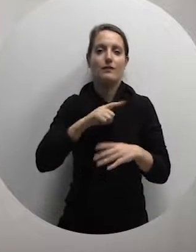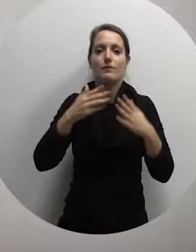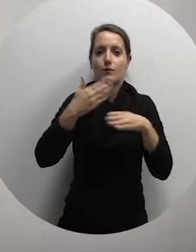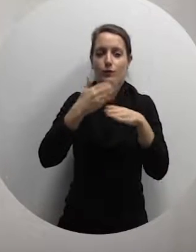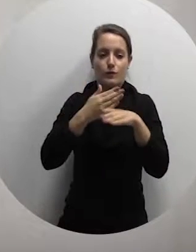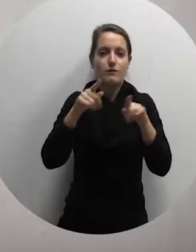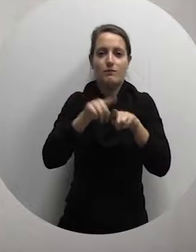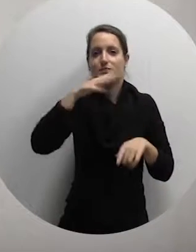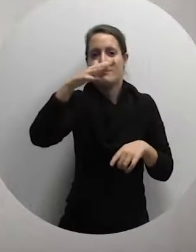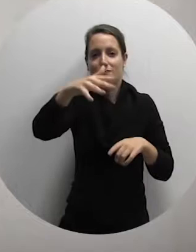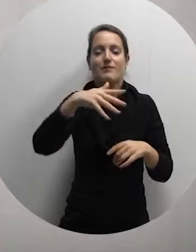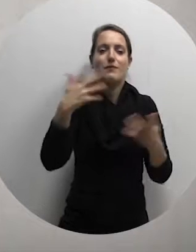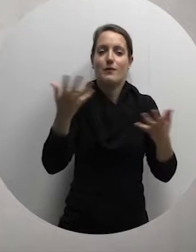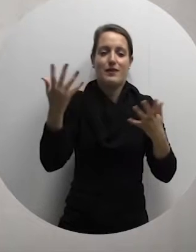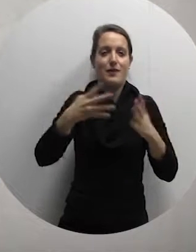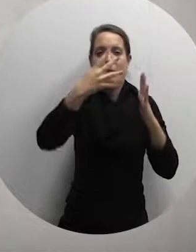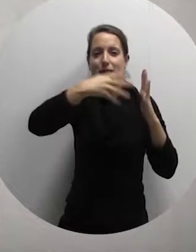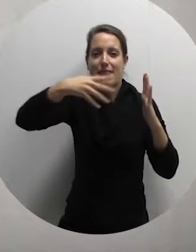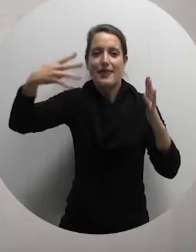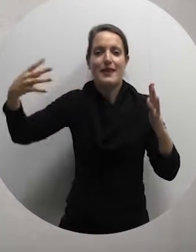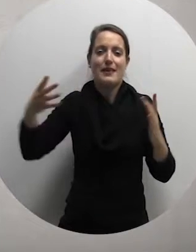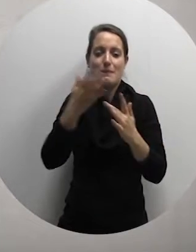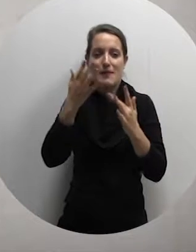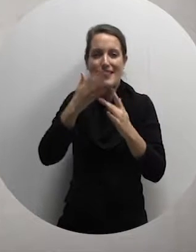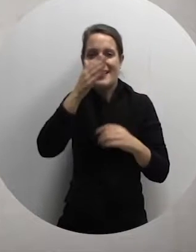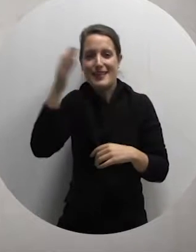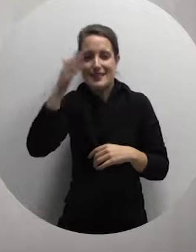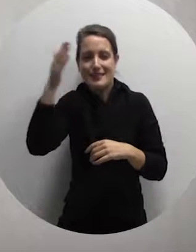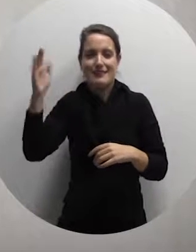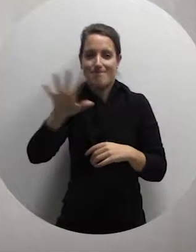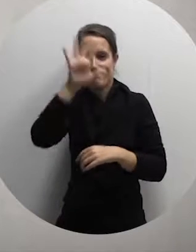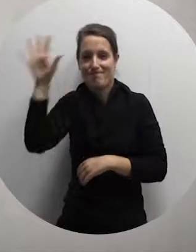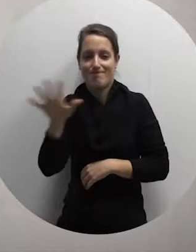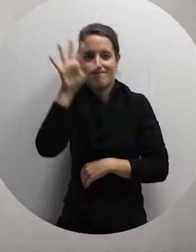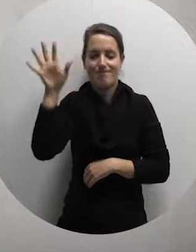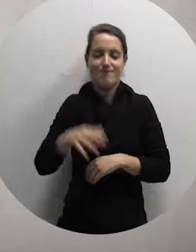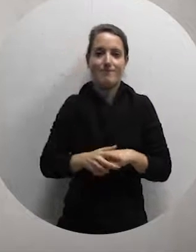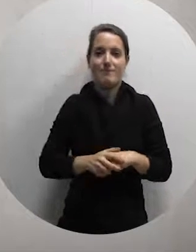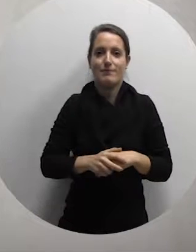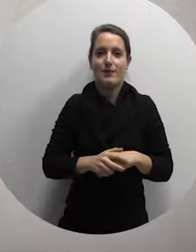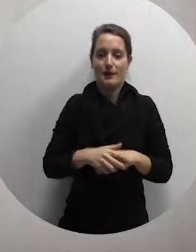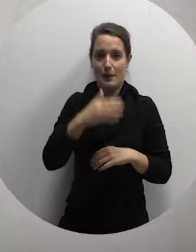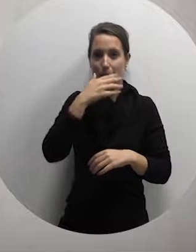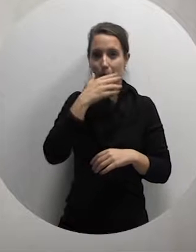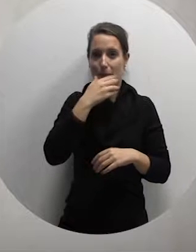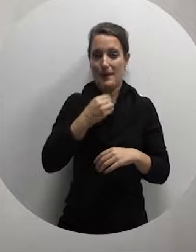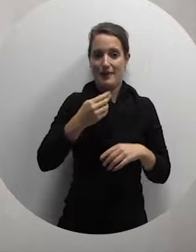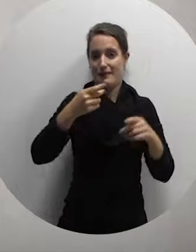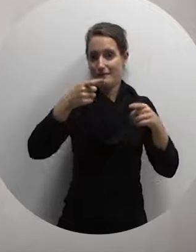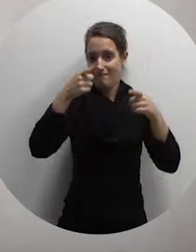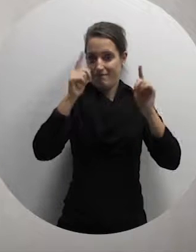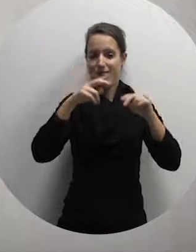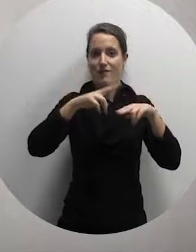title Conte Preziosi was given to Giuseppe Preziosi, who was a Corsican